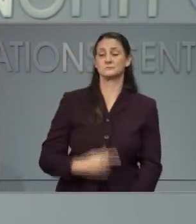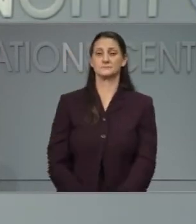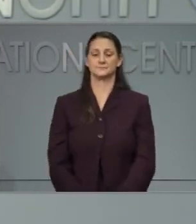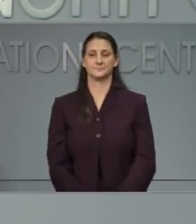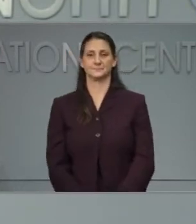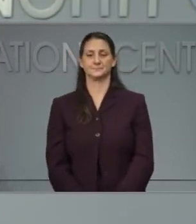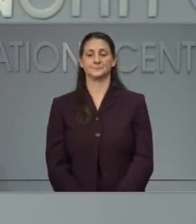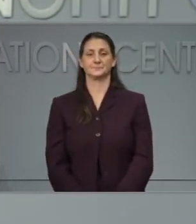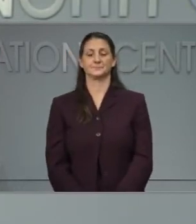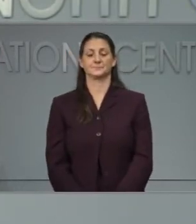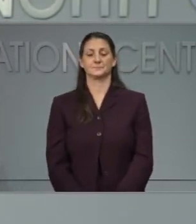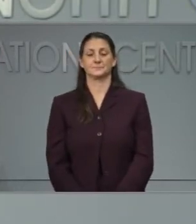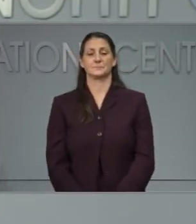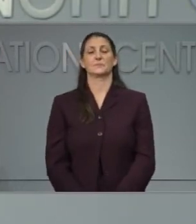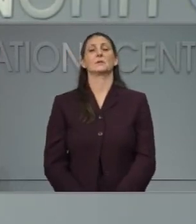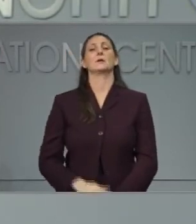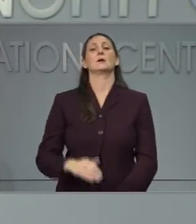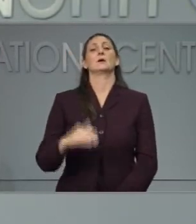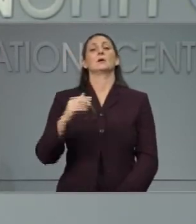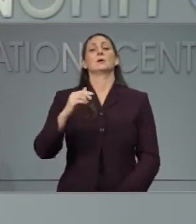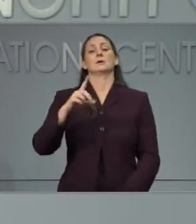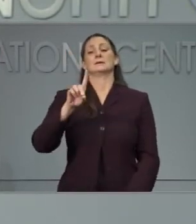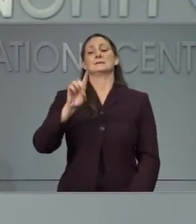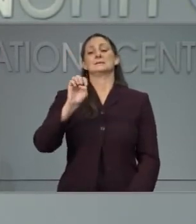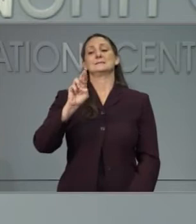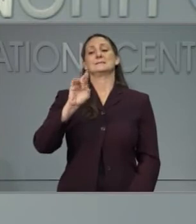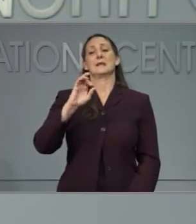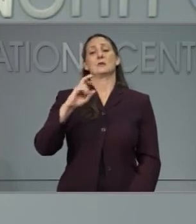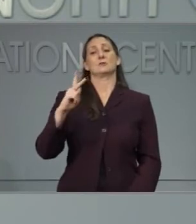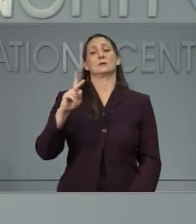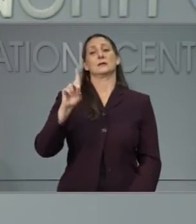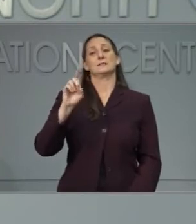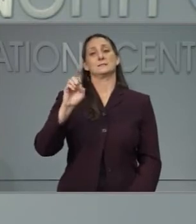Our next question is from Derek Dellinger with Fox 46.